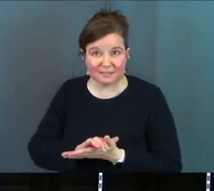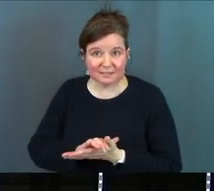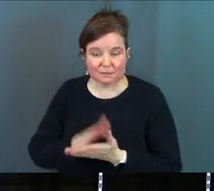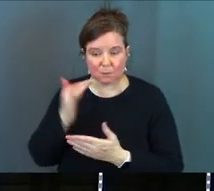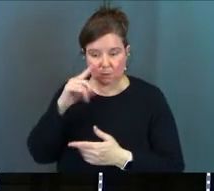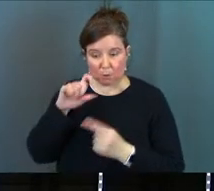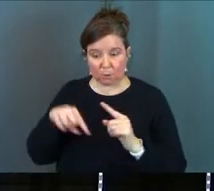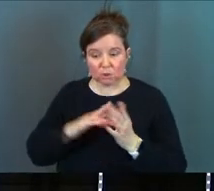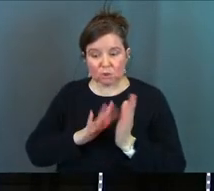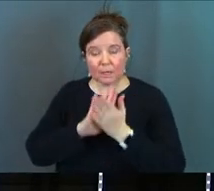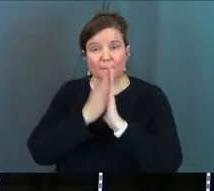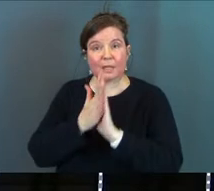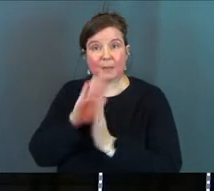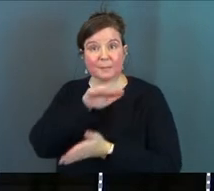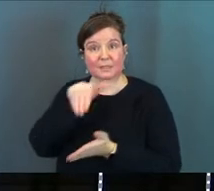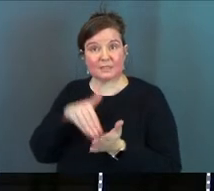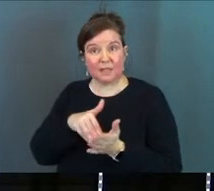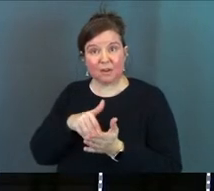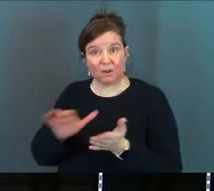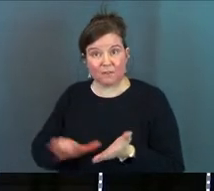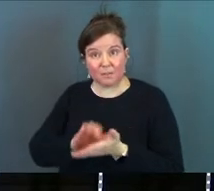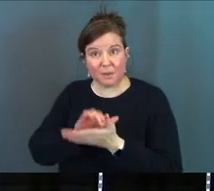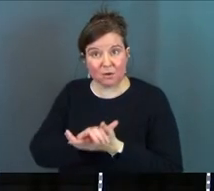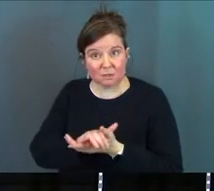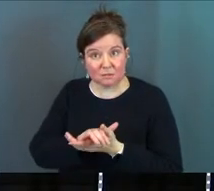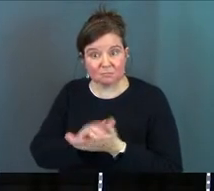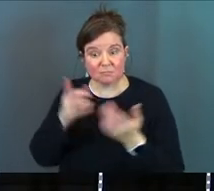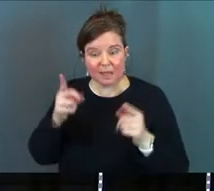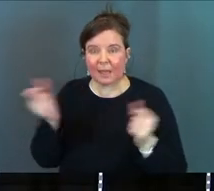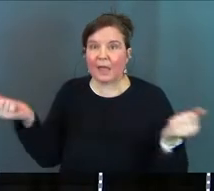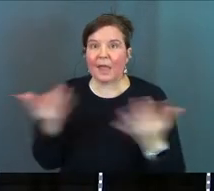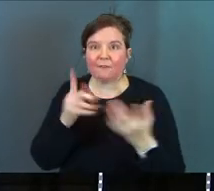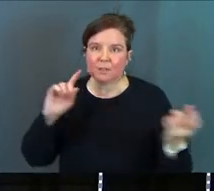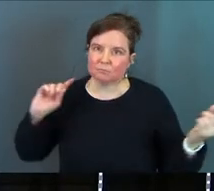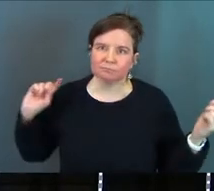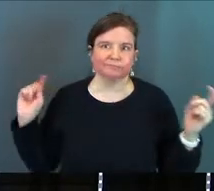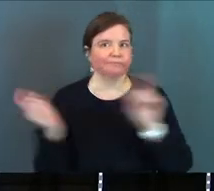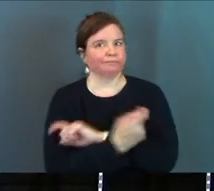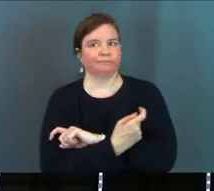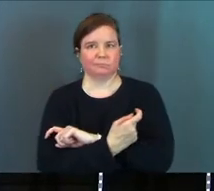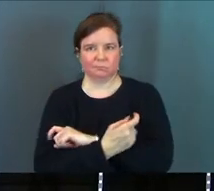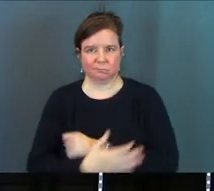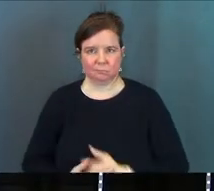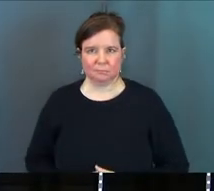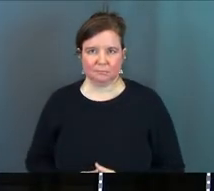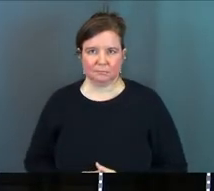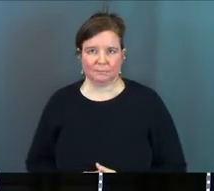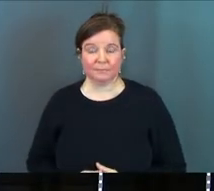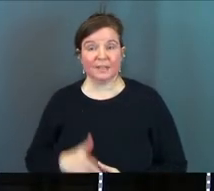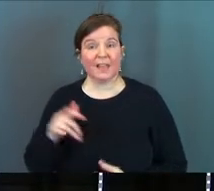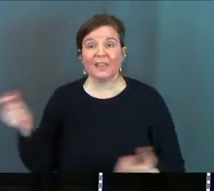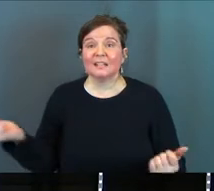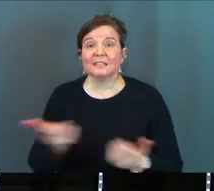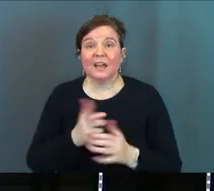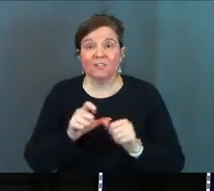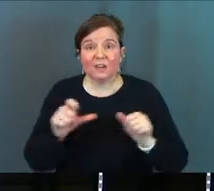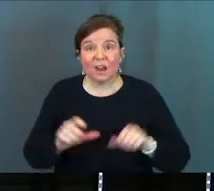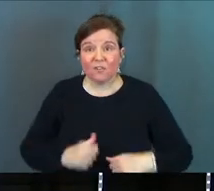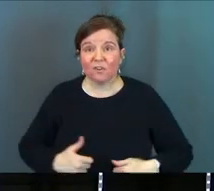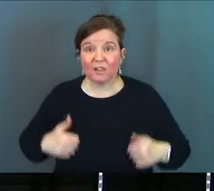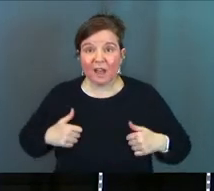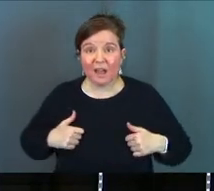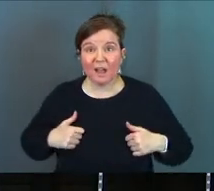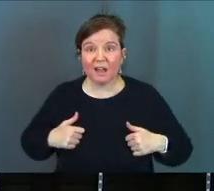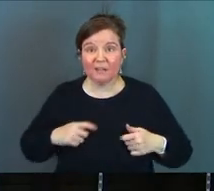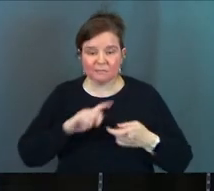because when Jesus becomes the center of your marriage everything changes and that's every area of your